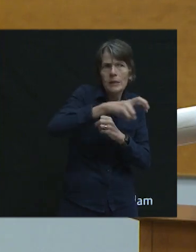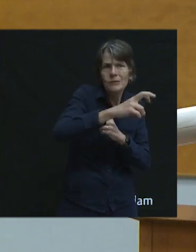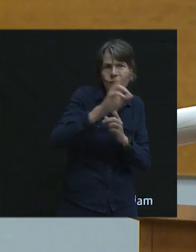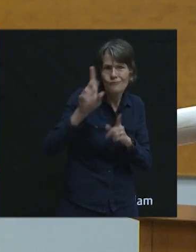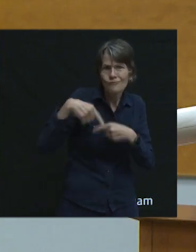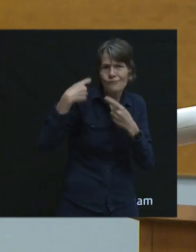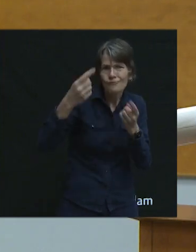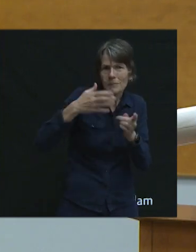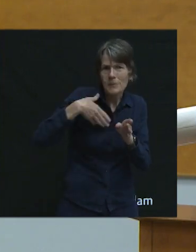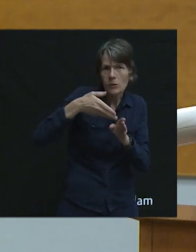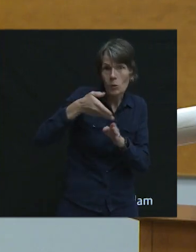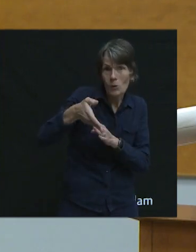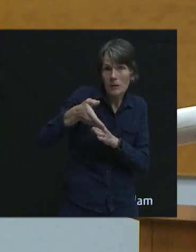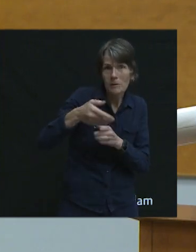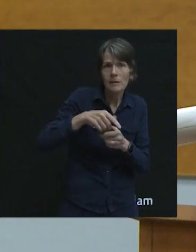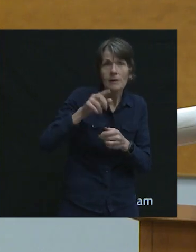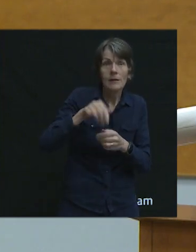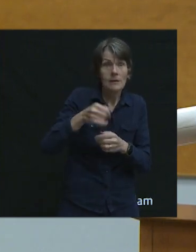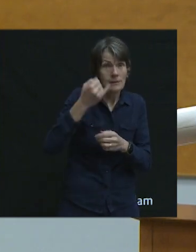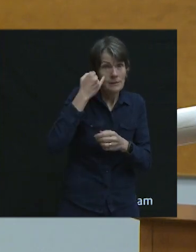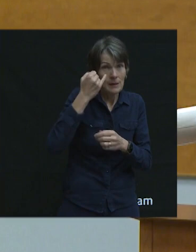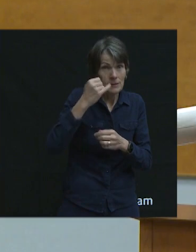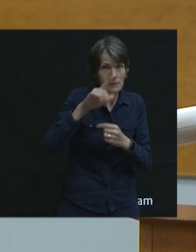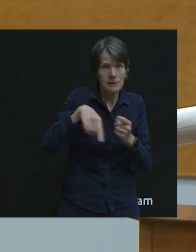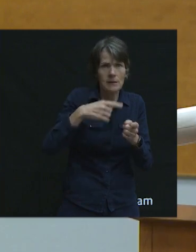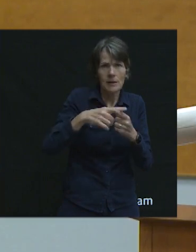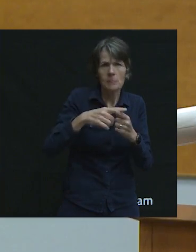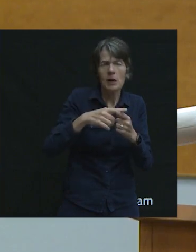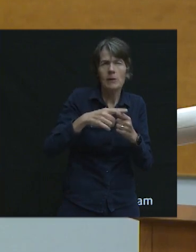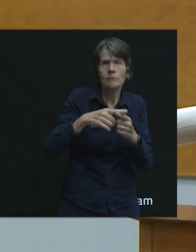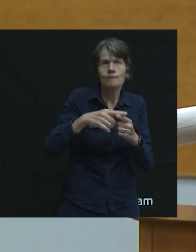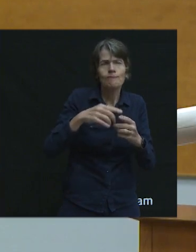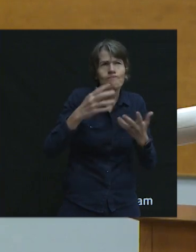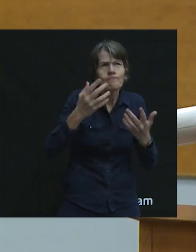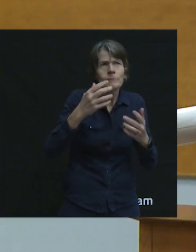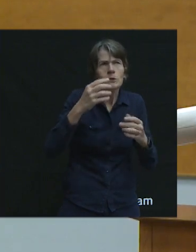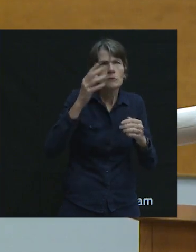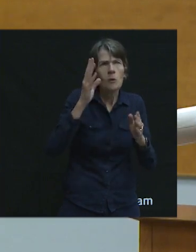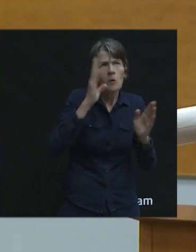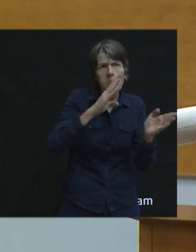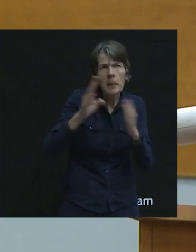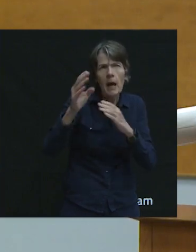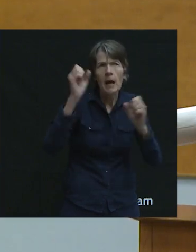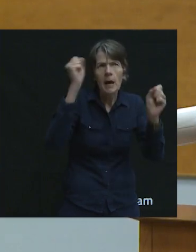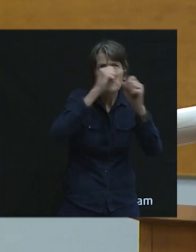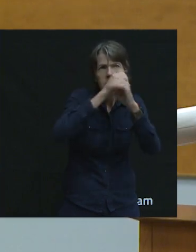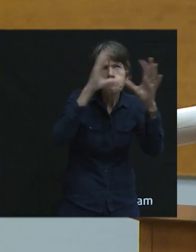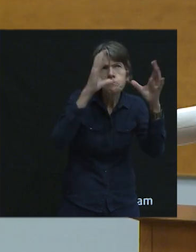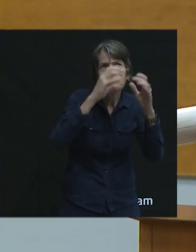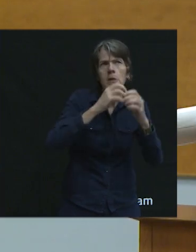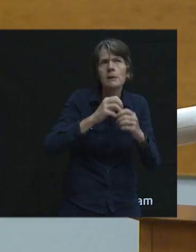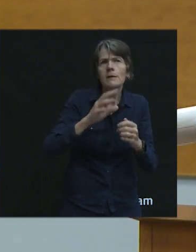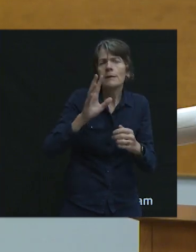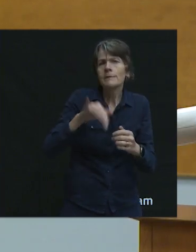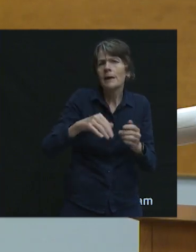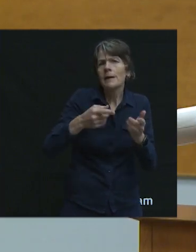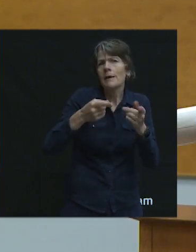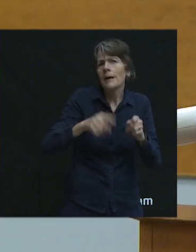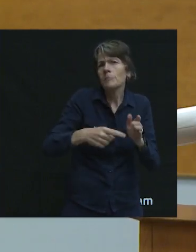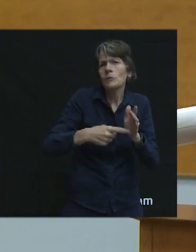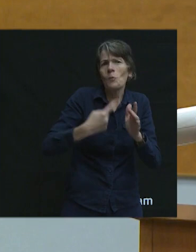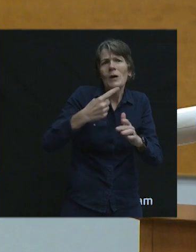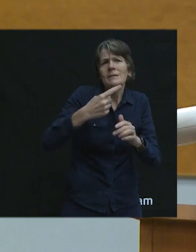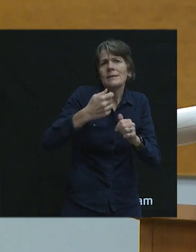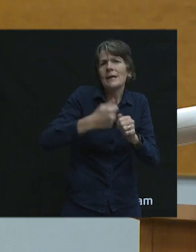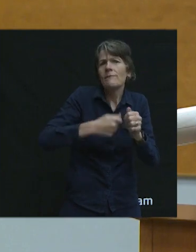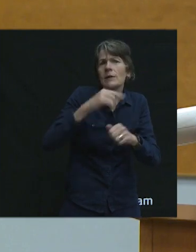processes of like a strategic transportation plan, they're not like once in a lifetime, but they're at least once in a decade plus. And so I'm